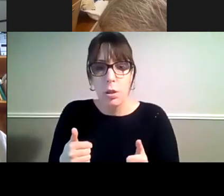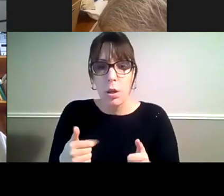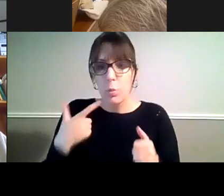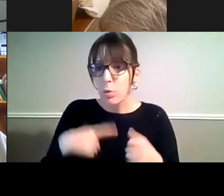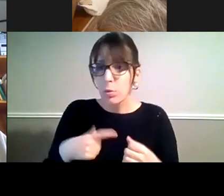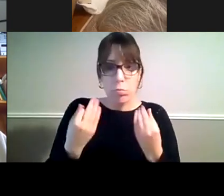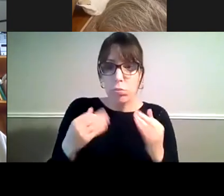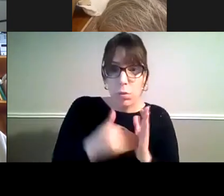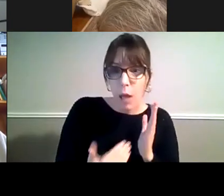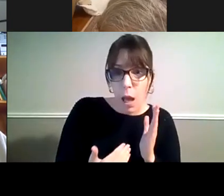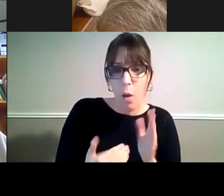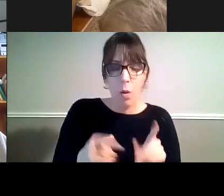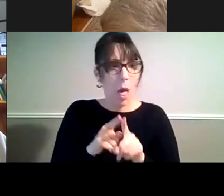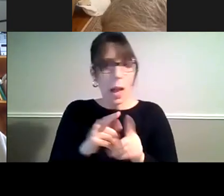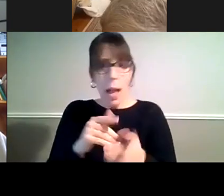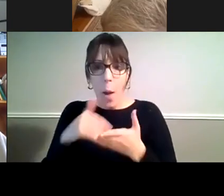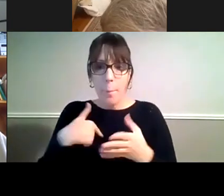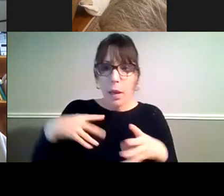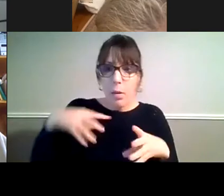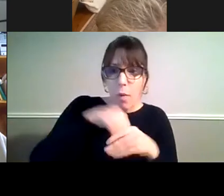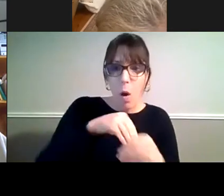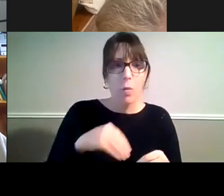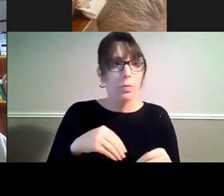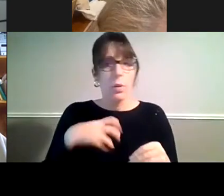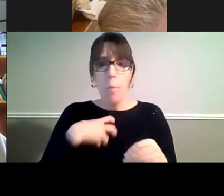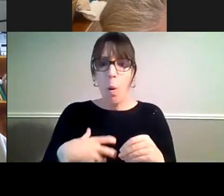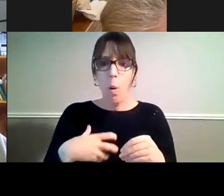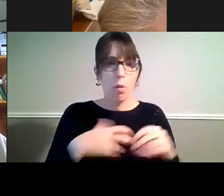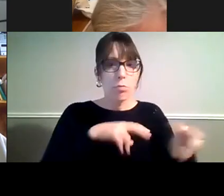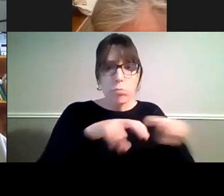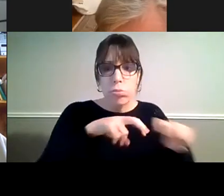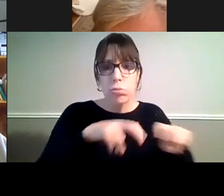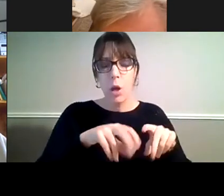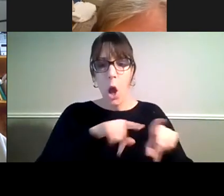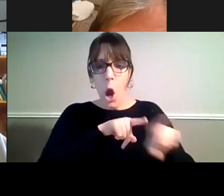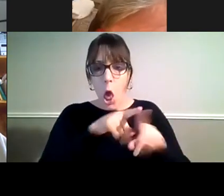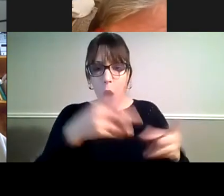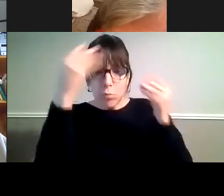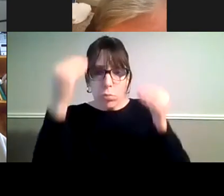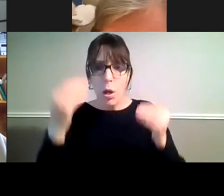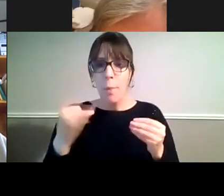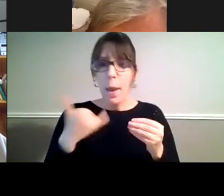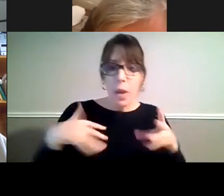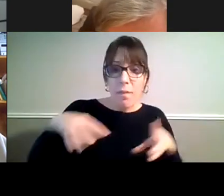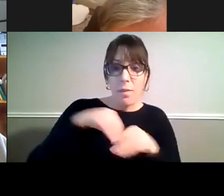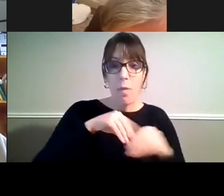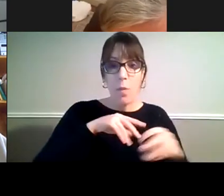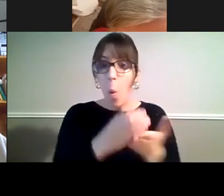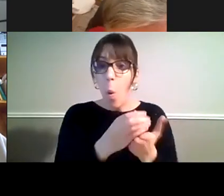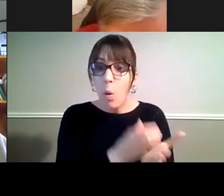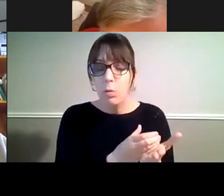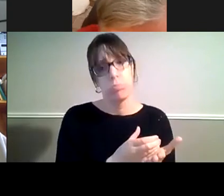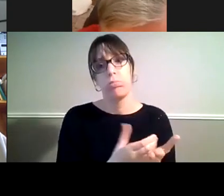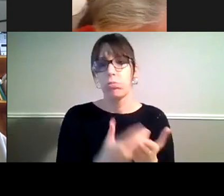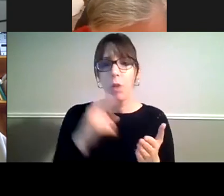things, to see different things and perhaps learn very different courses and things to learn things, that would surely benefit